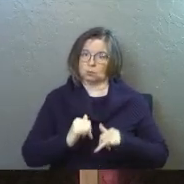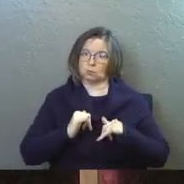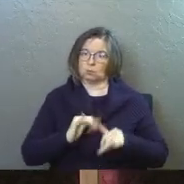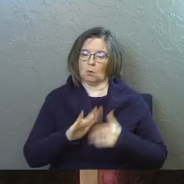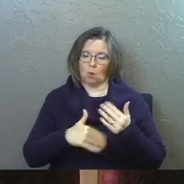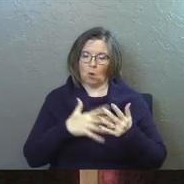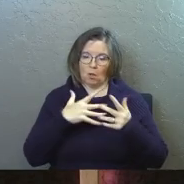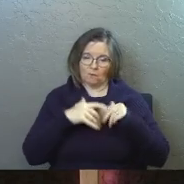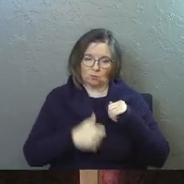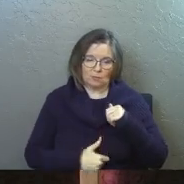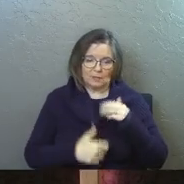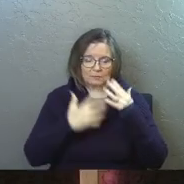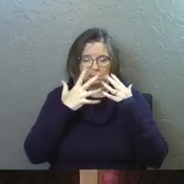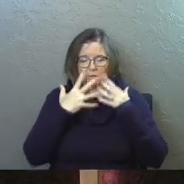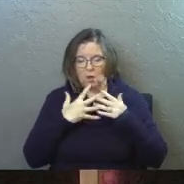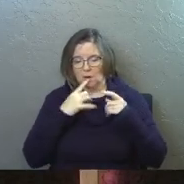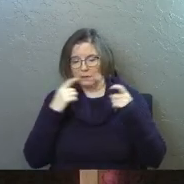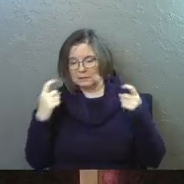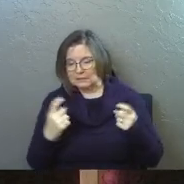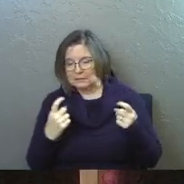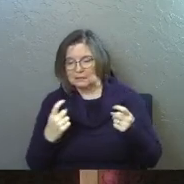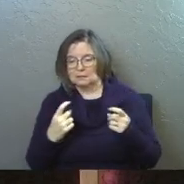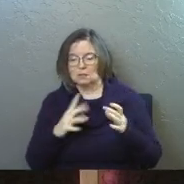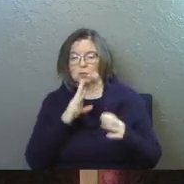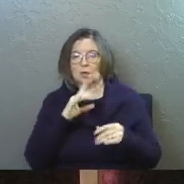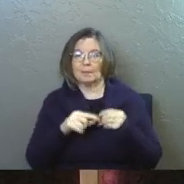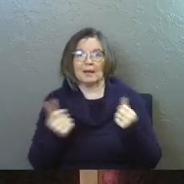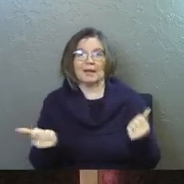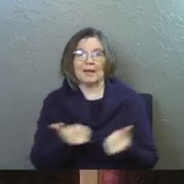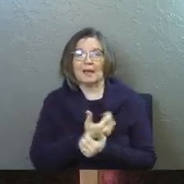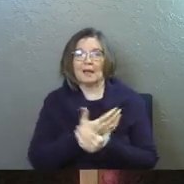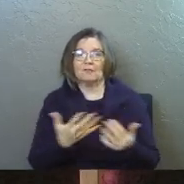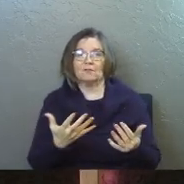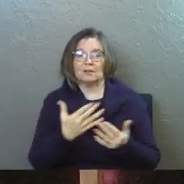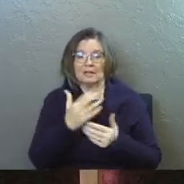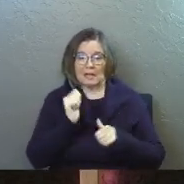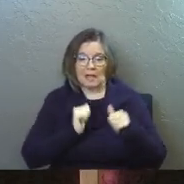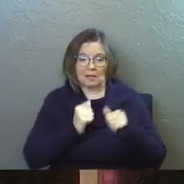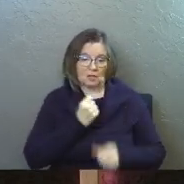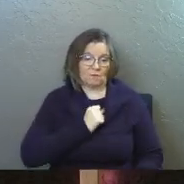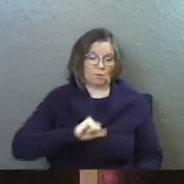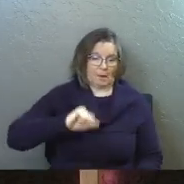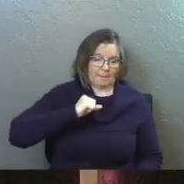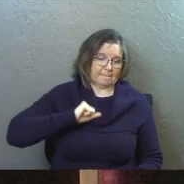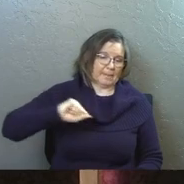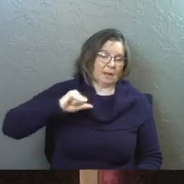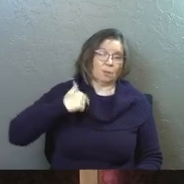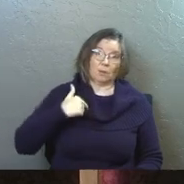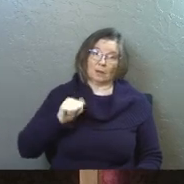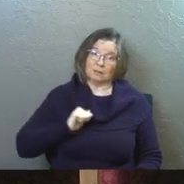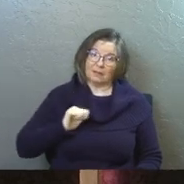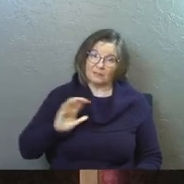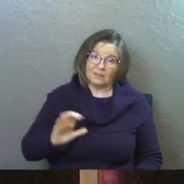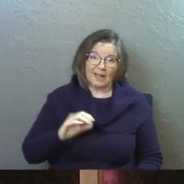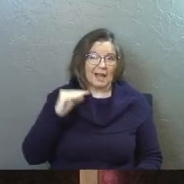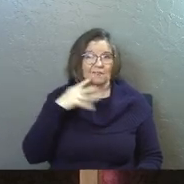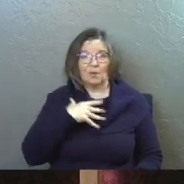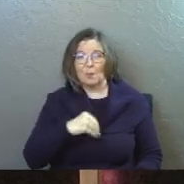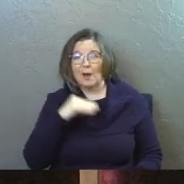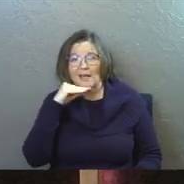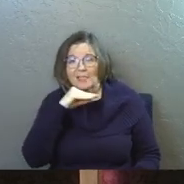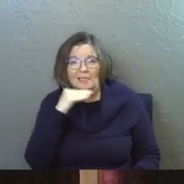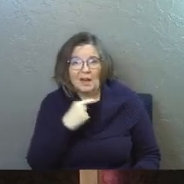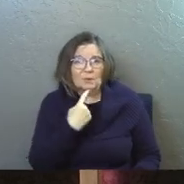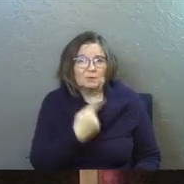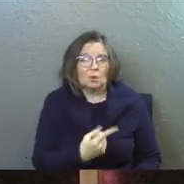sorrows, all of our sins. We're going to get into the next verses. It's going to talk about every act of rebellion we've ever done. Every white lie we've